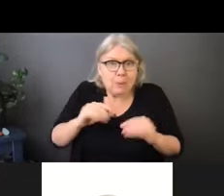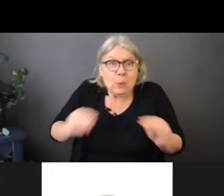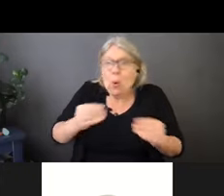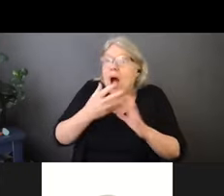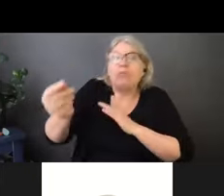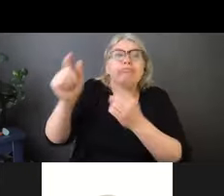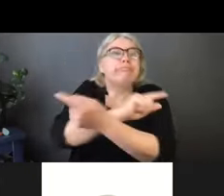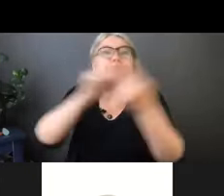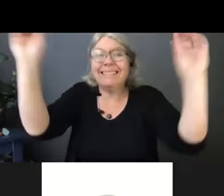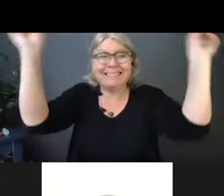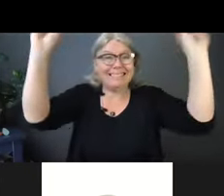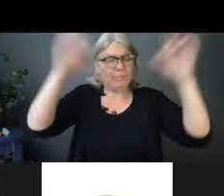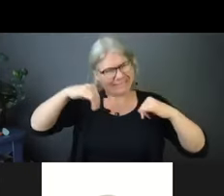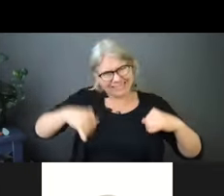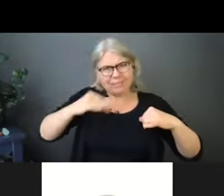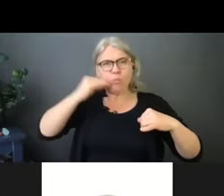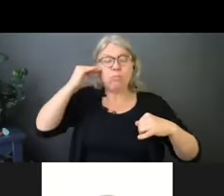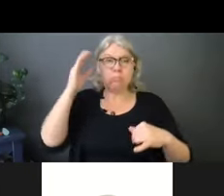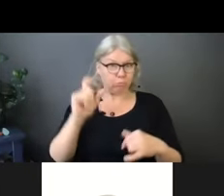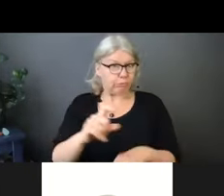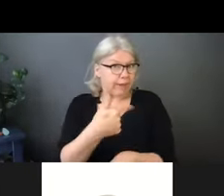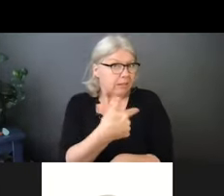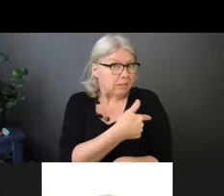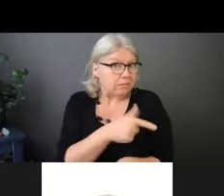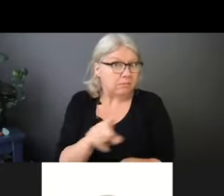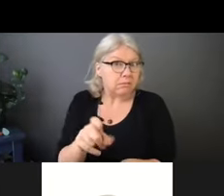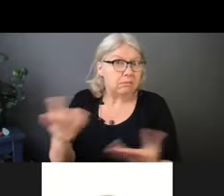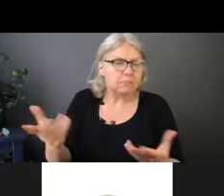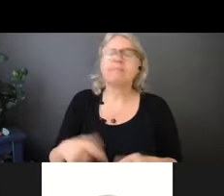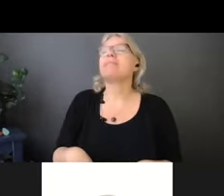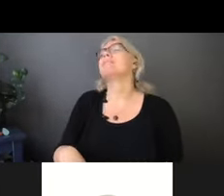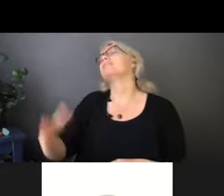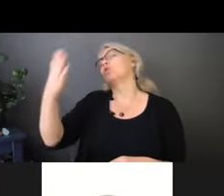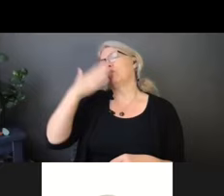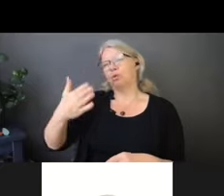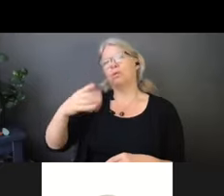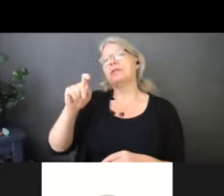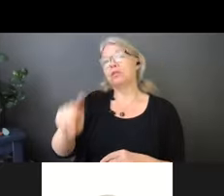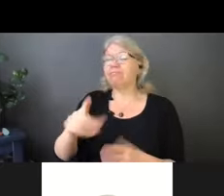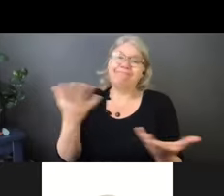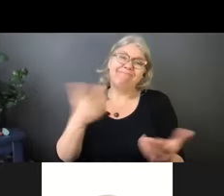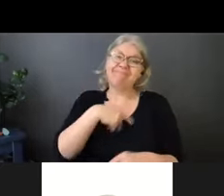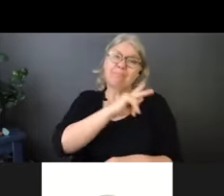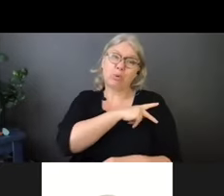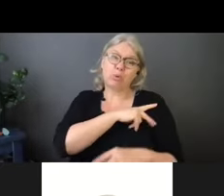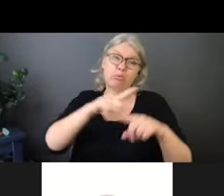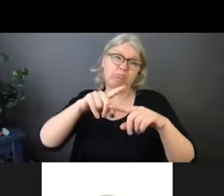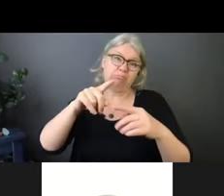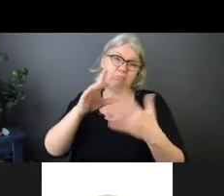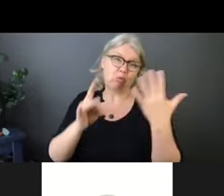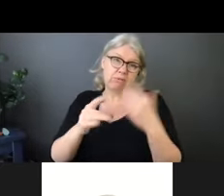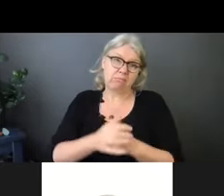That's a great question. That's And, and it really is personal choice. Um, I would strongly encourage people,